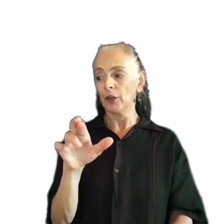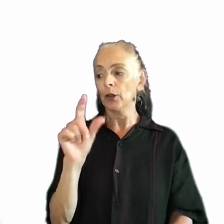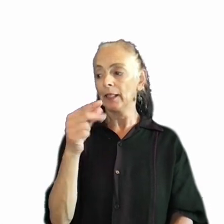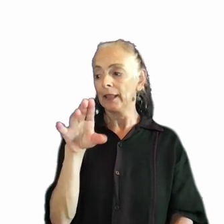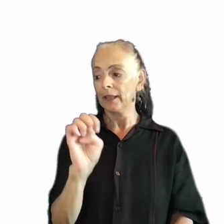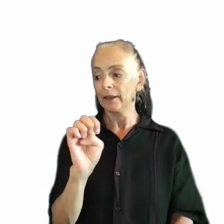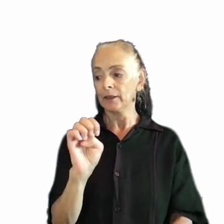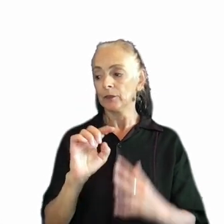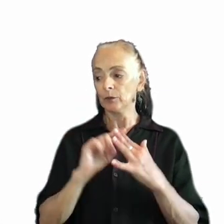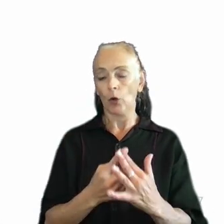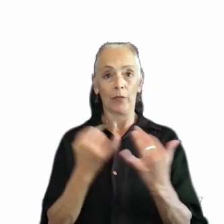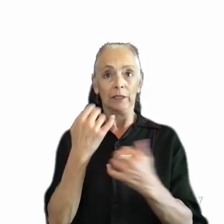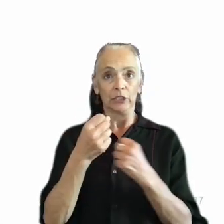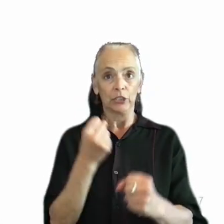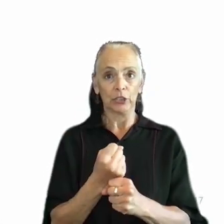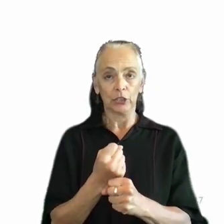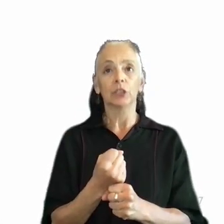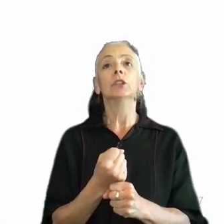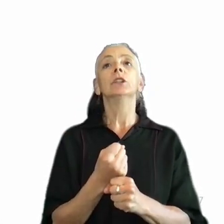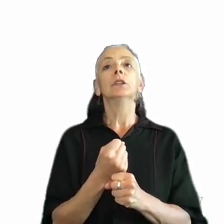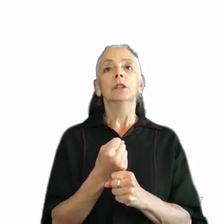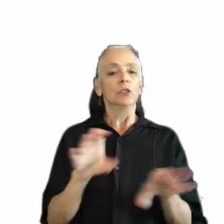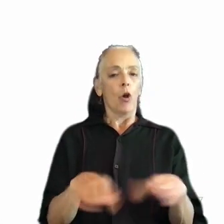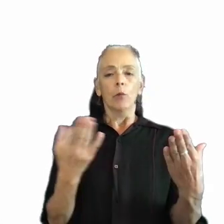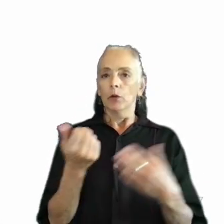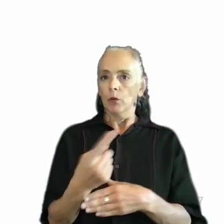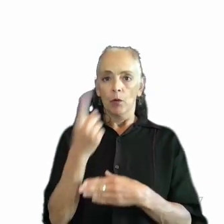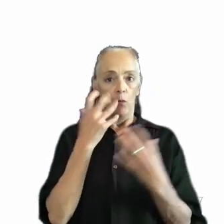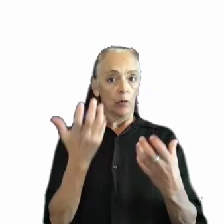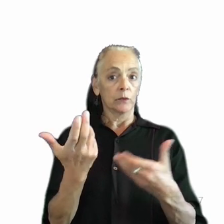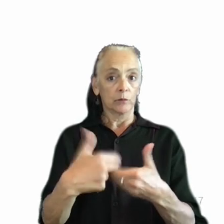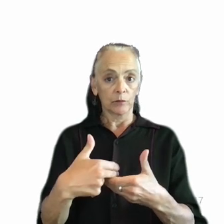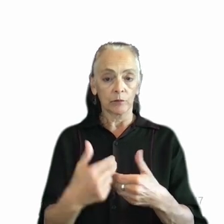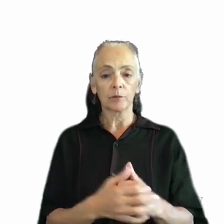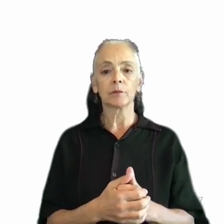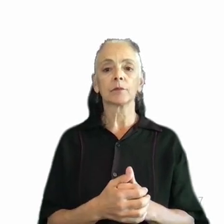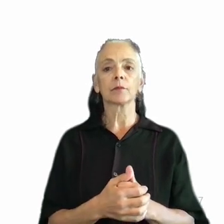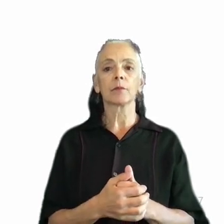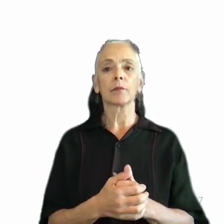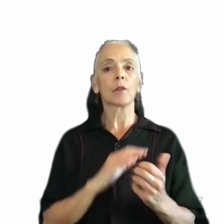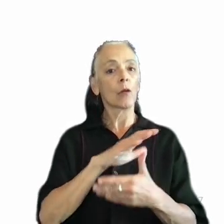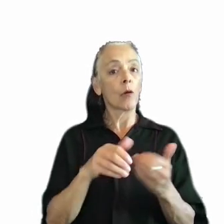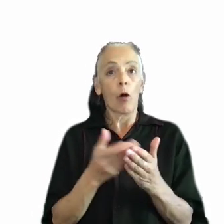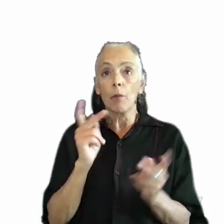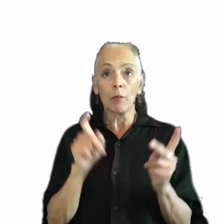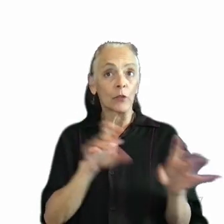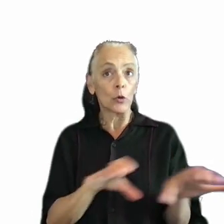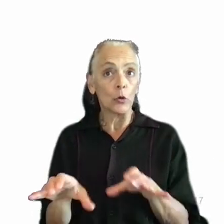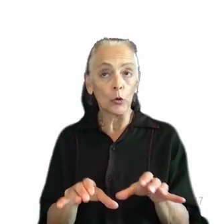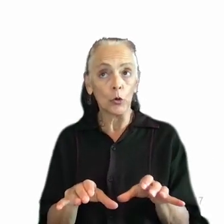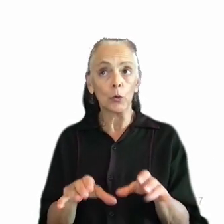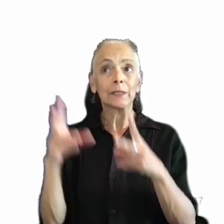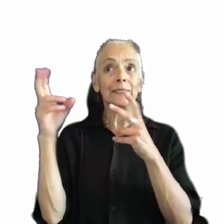The Xbox Accessibility Insider League is also open to anyone who wants to join. All people need to do is download the Insider